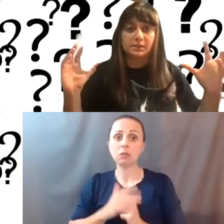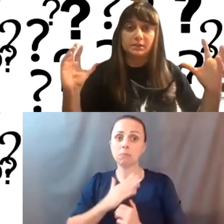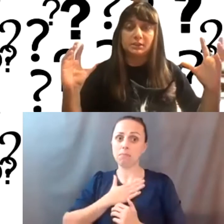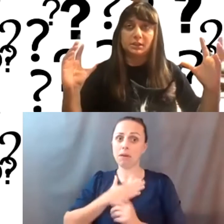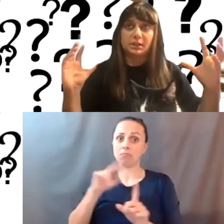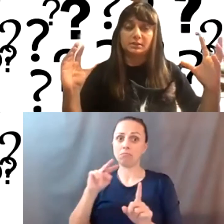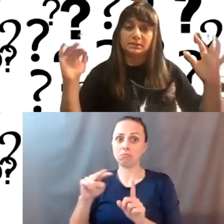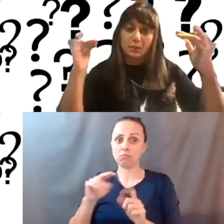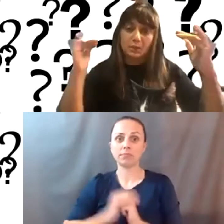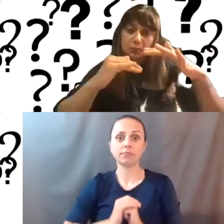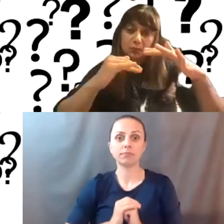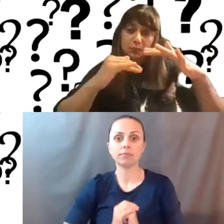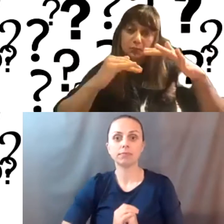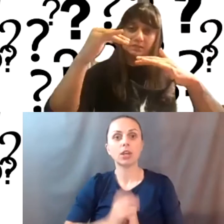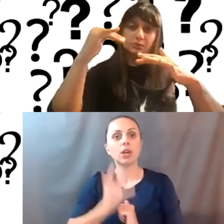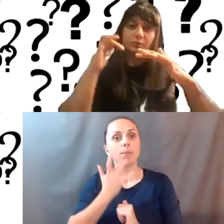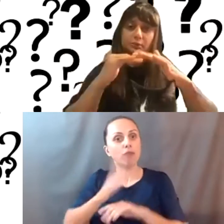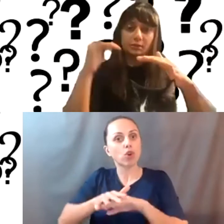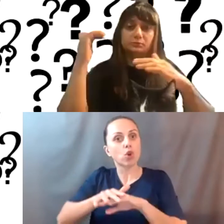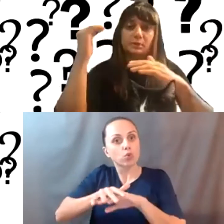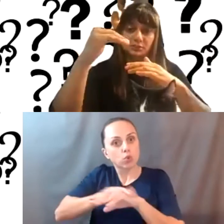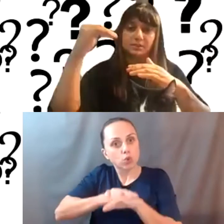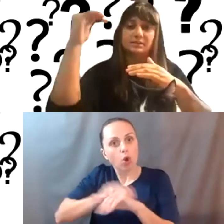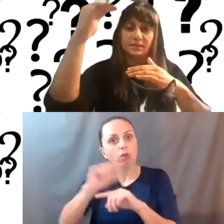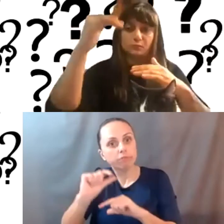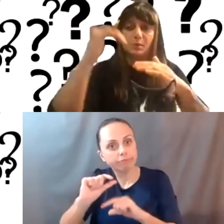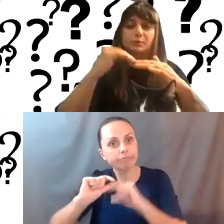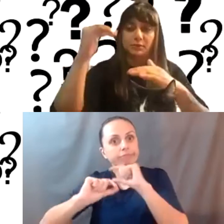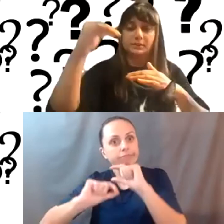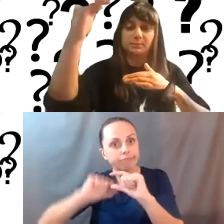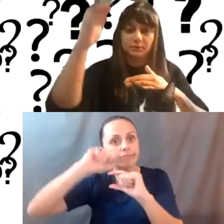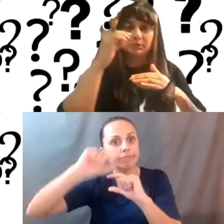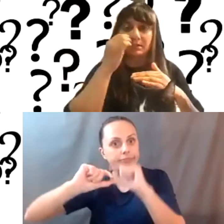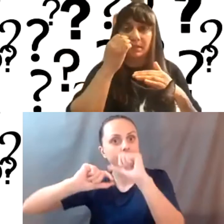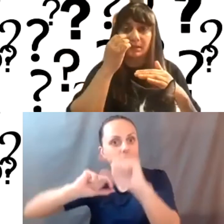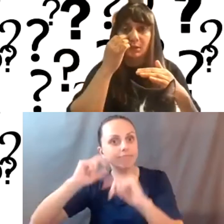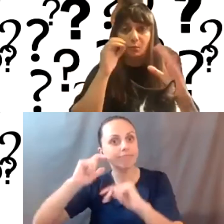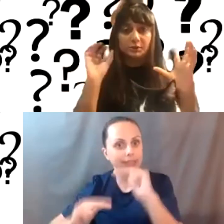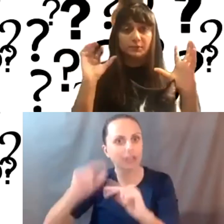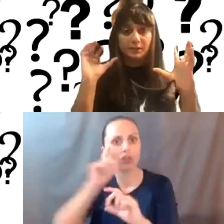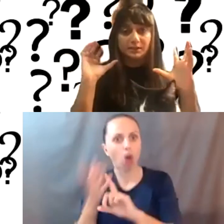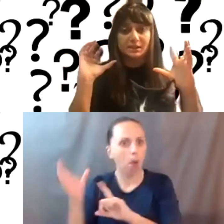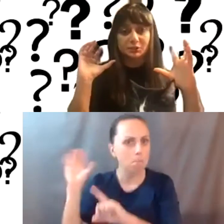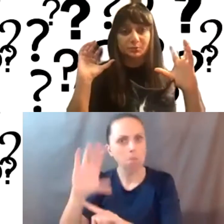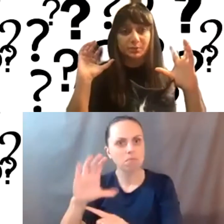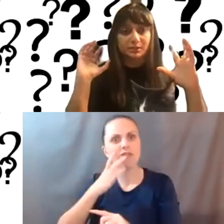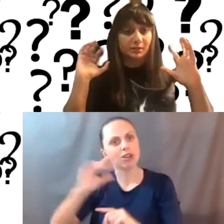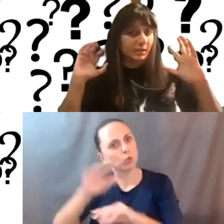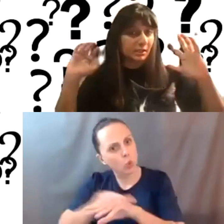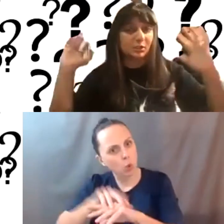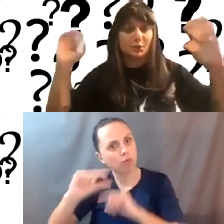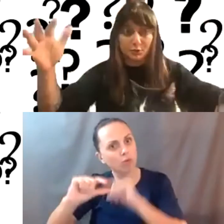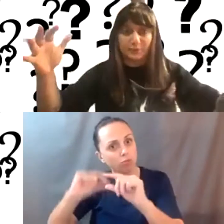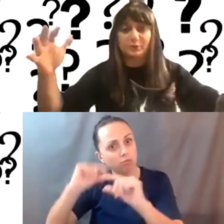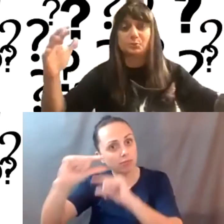having a slow incremental or iterations of what we're trying to build. Cause then when you finally get to your big,